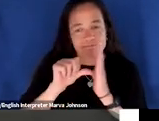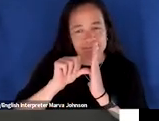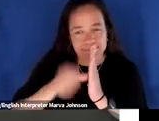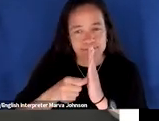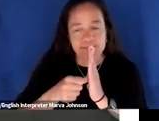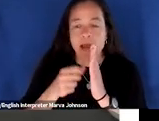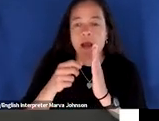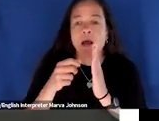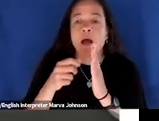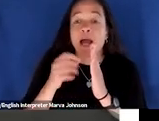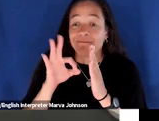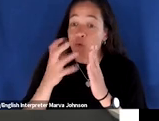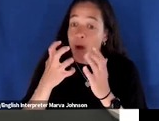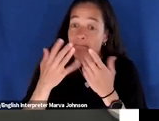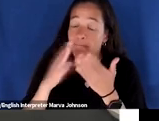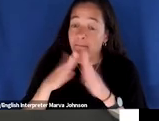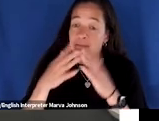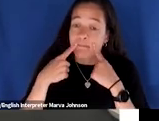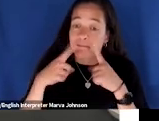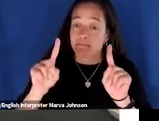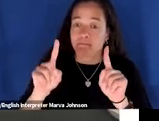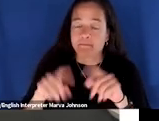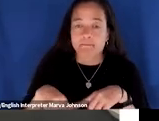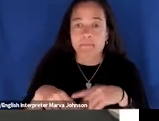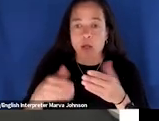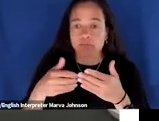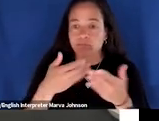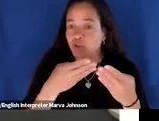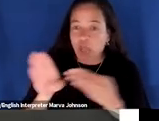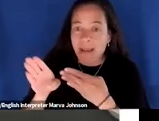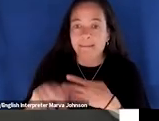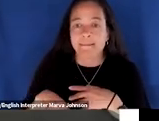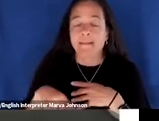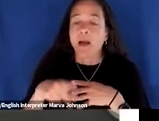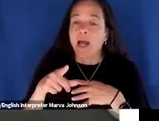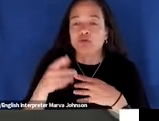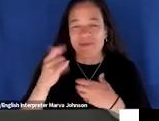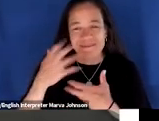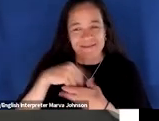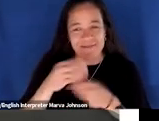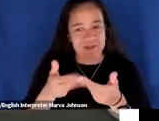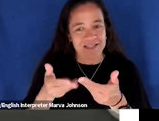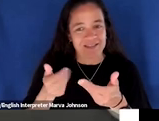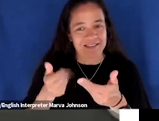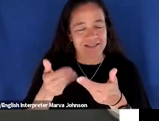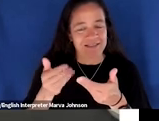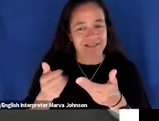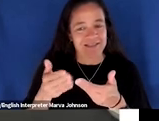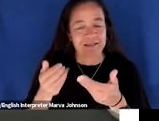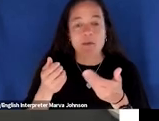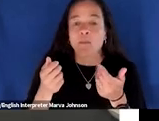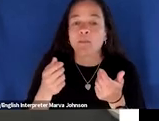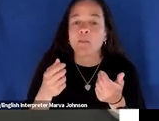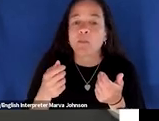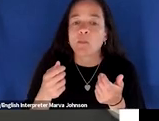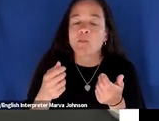you know campaign or project or commitment like this is that it's easy to do this um many of us uh you